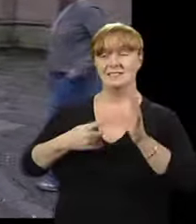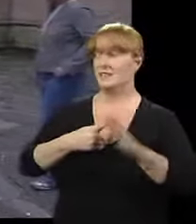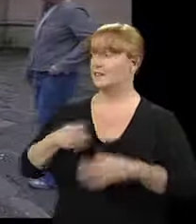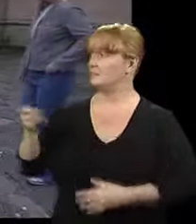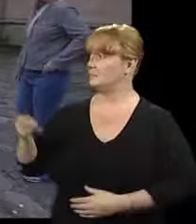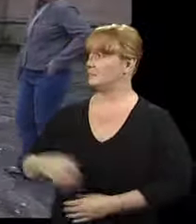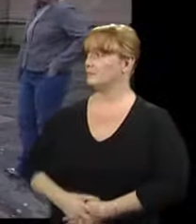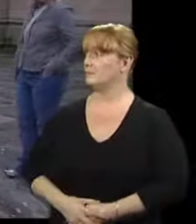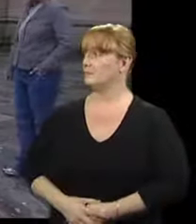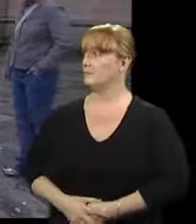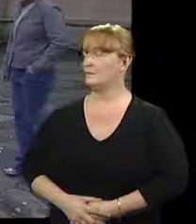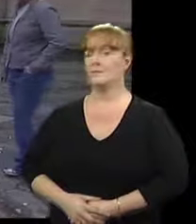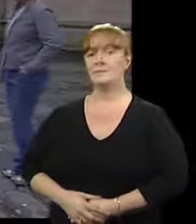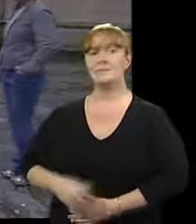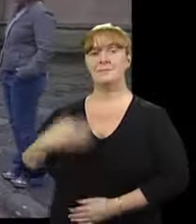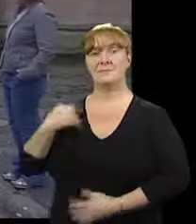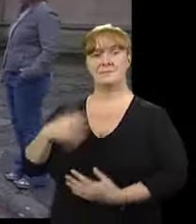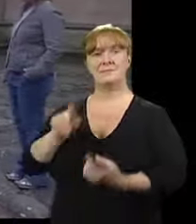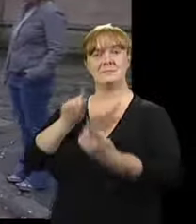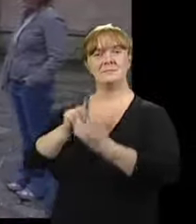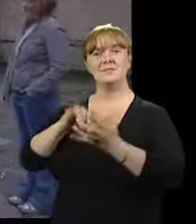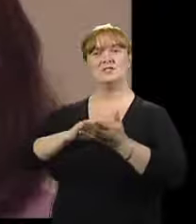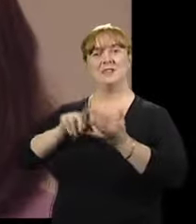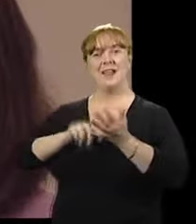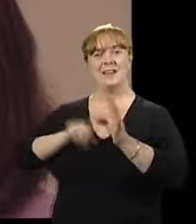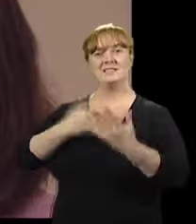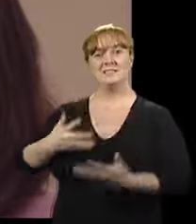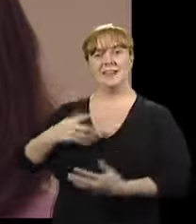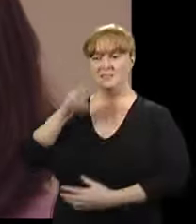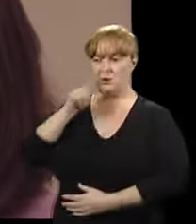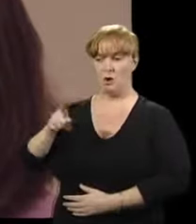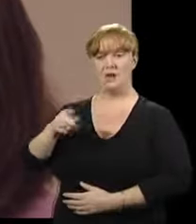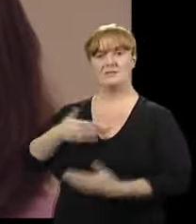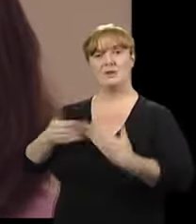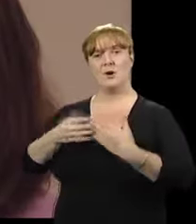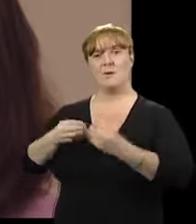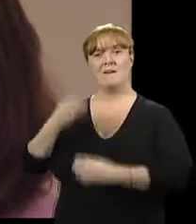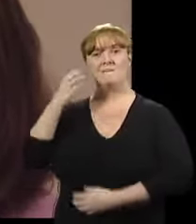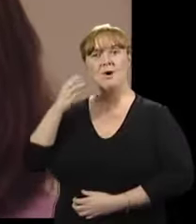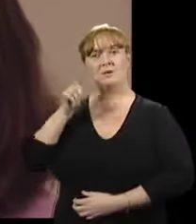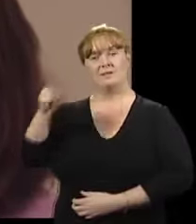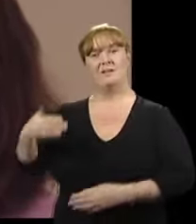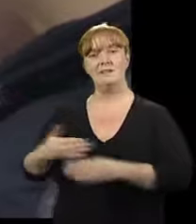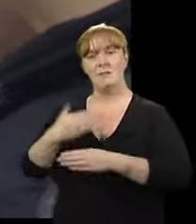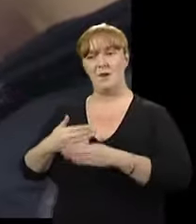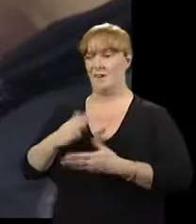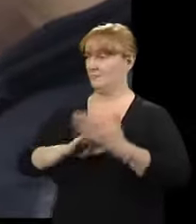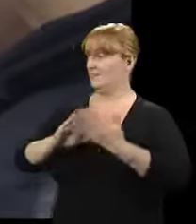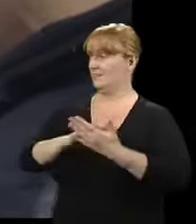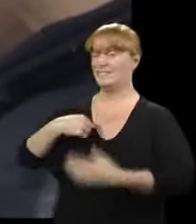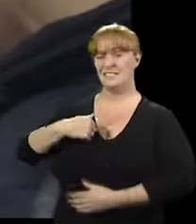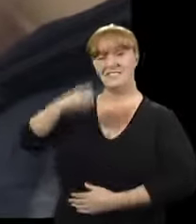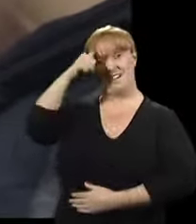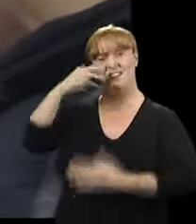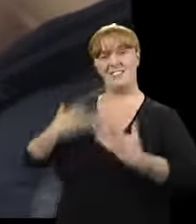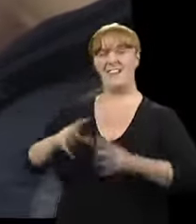I think when we've seen today with Shelly getting the mobile phone to work, that kind of just reminds us that that's what it's all about. At the end of the